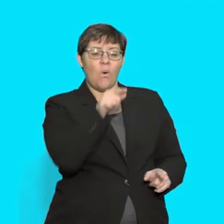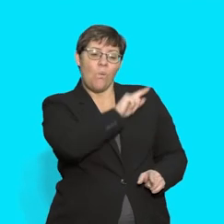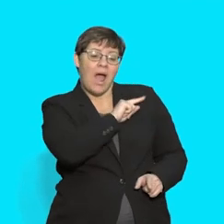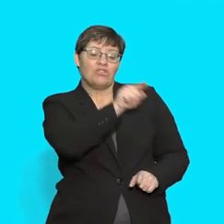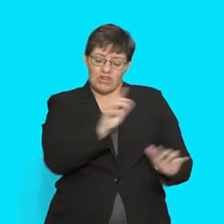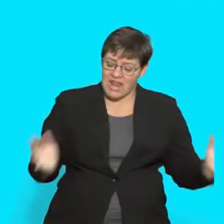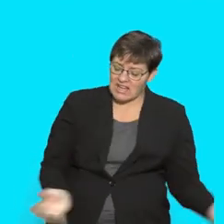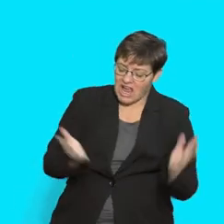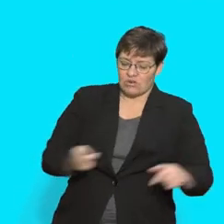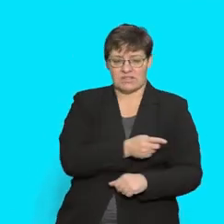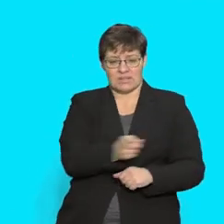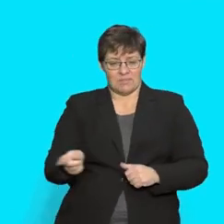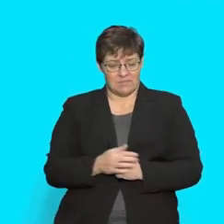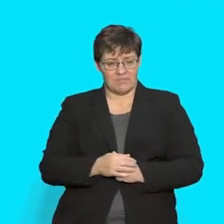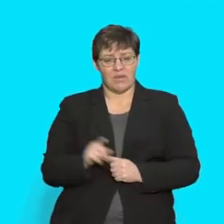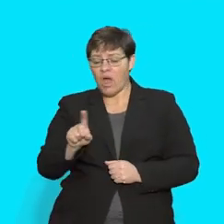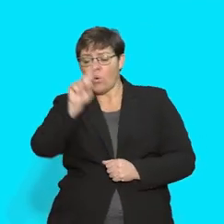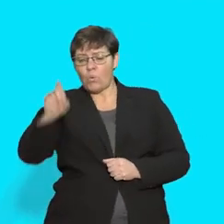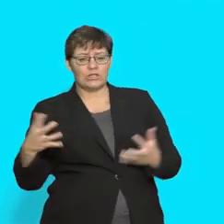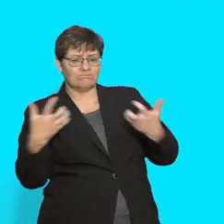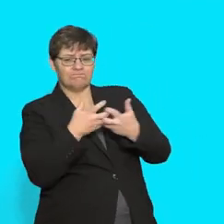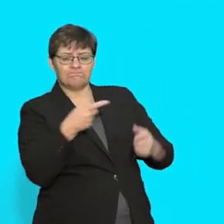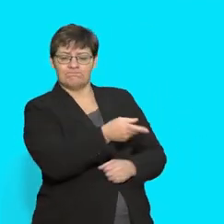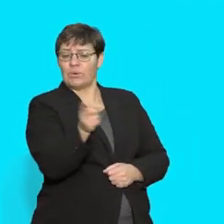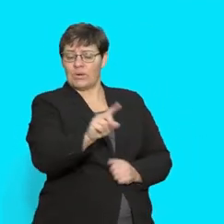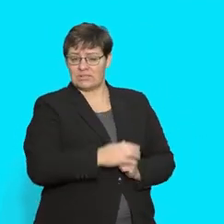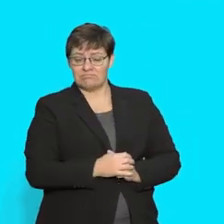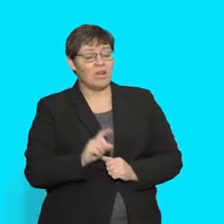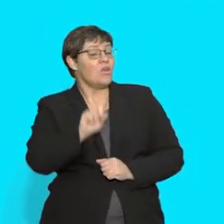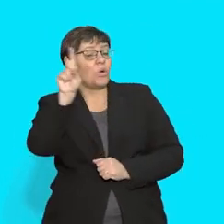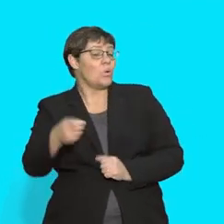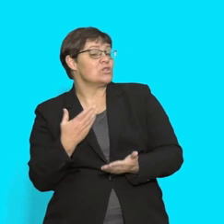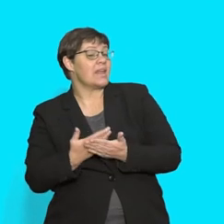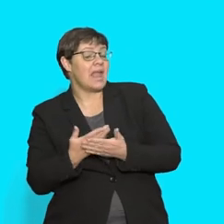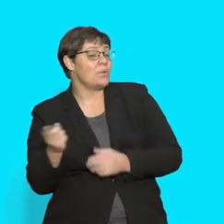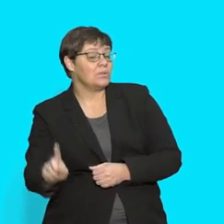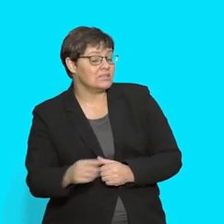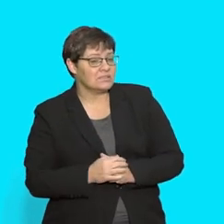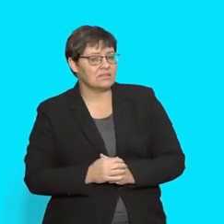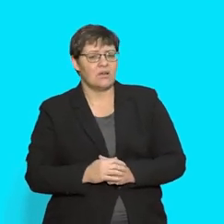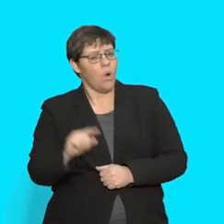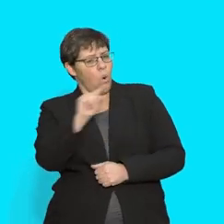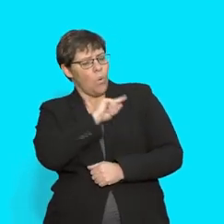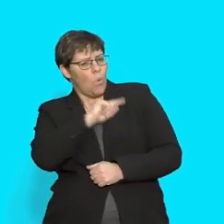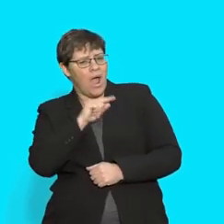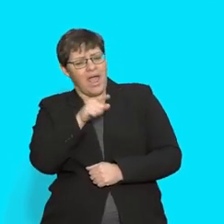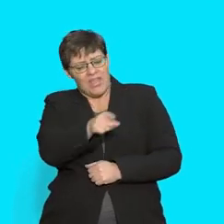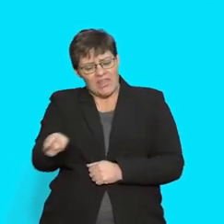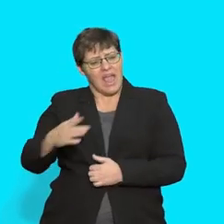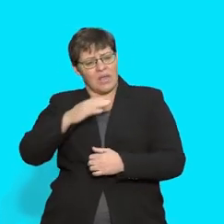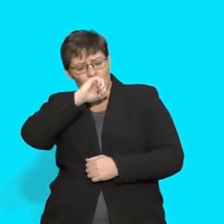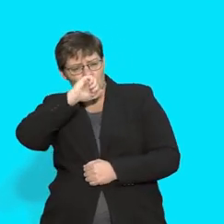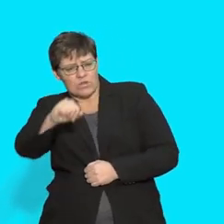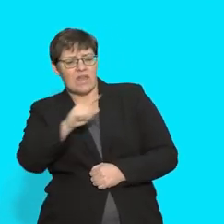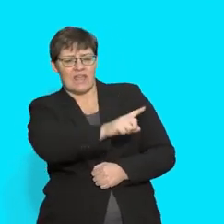then what could the question be? The question could be Why do they love their teacher? Repeat